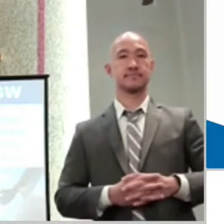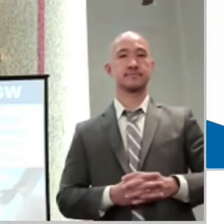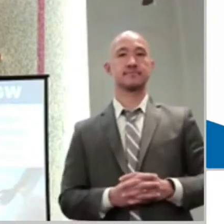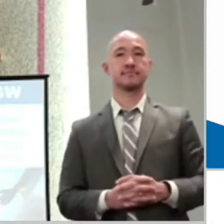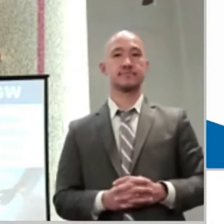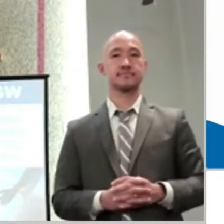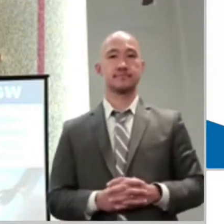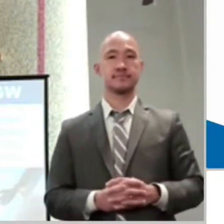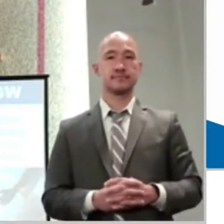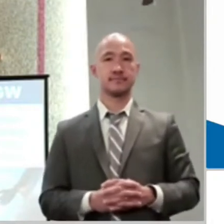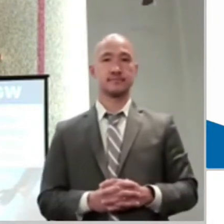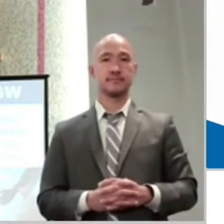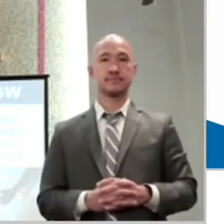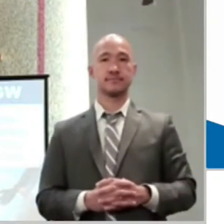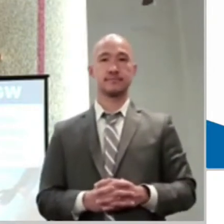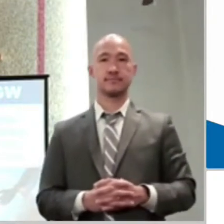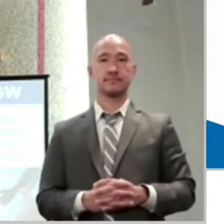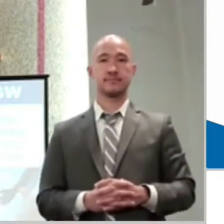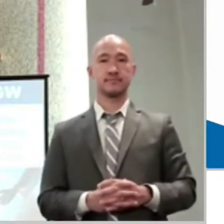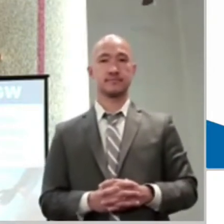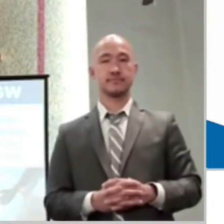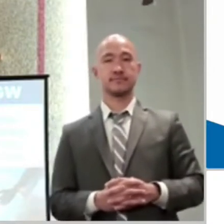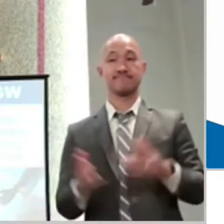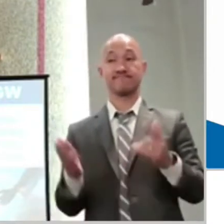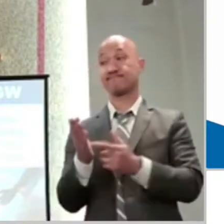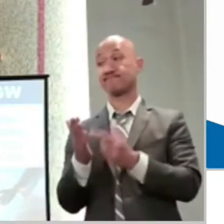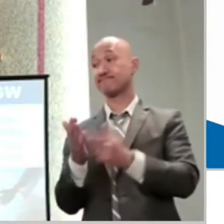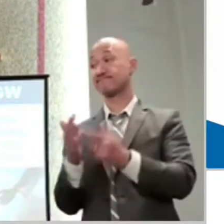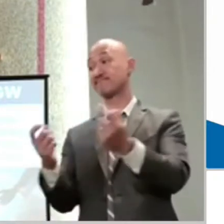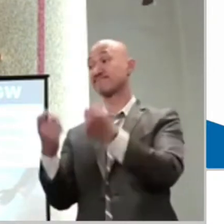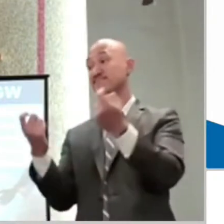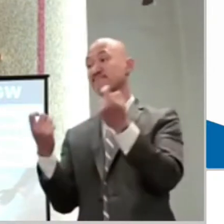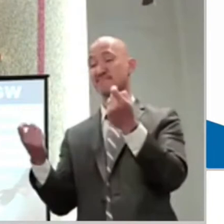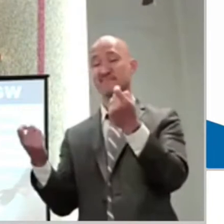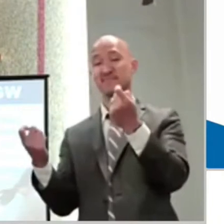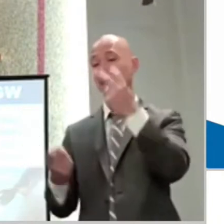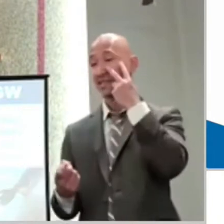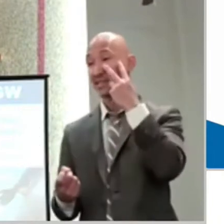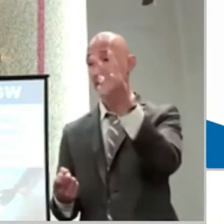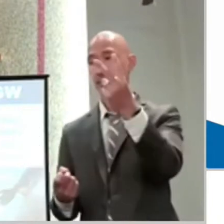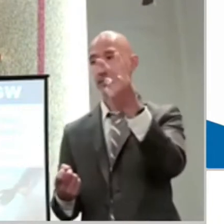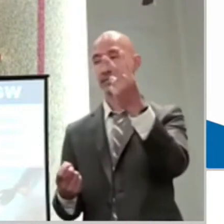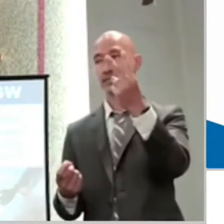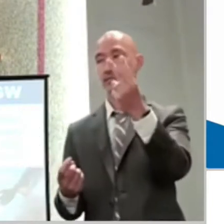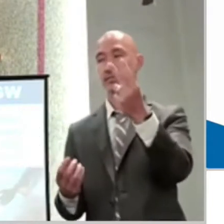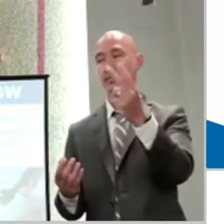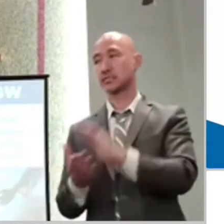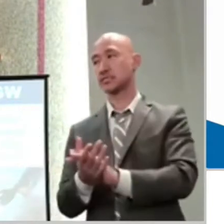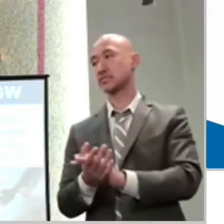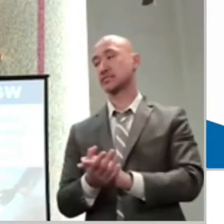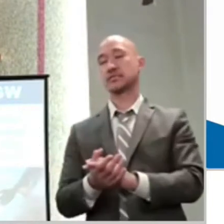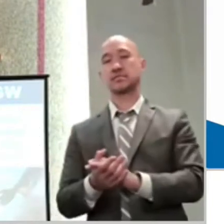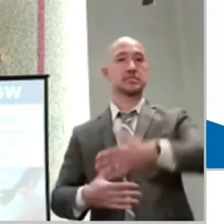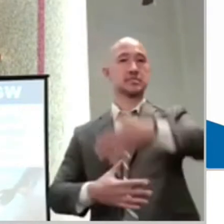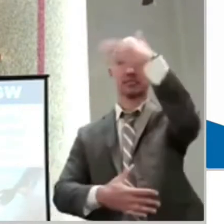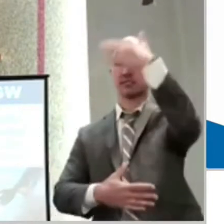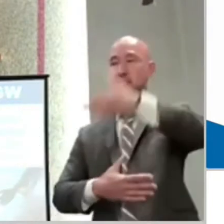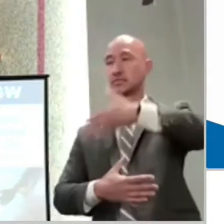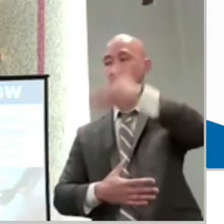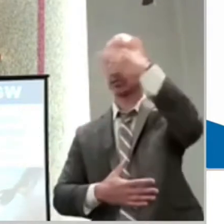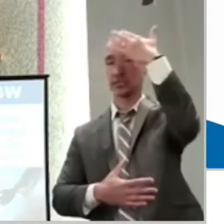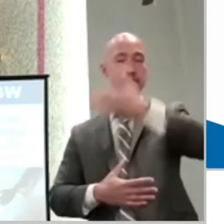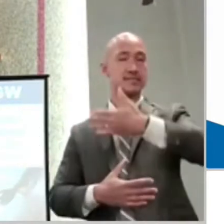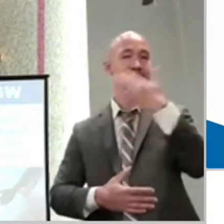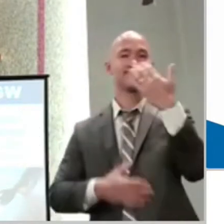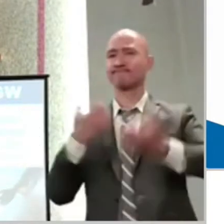flamboyant. It likes to cause a scene. And in your life, it will. It's holding fast to your heart.